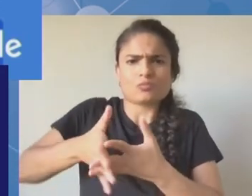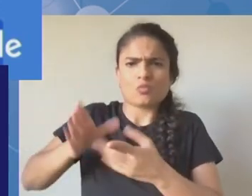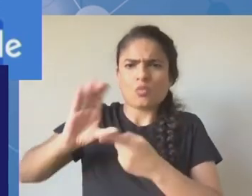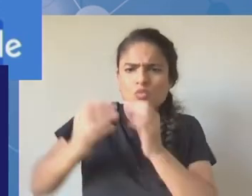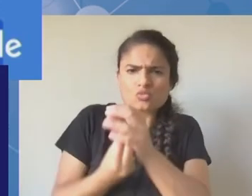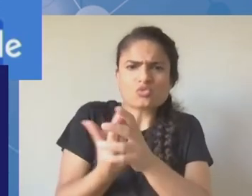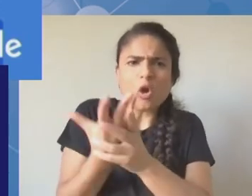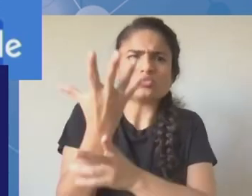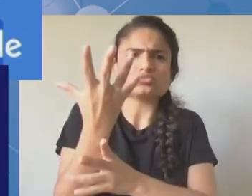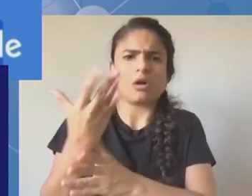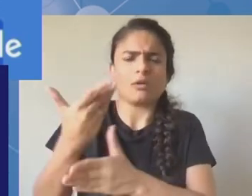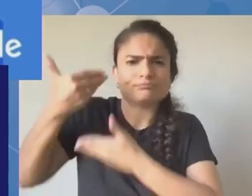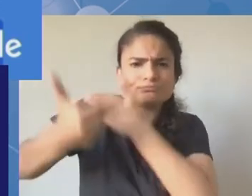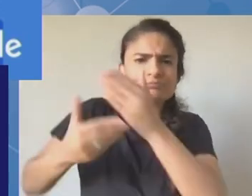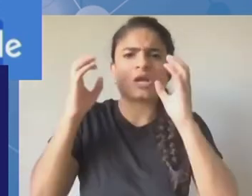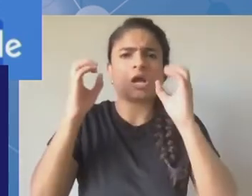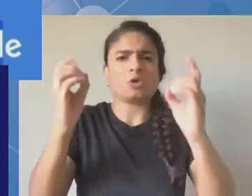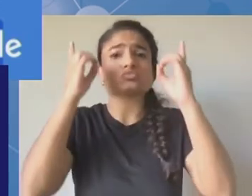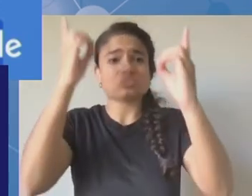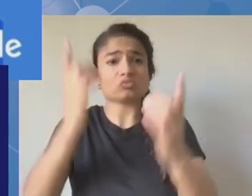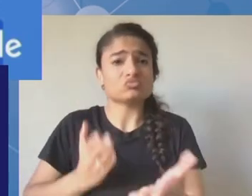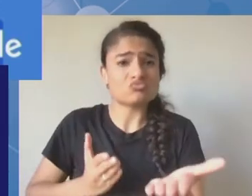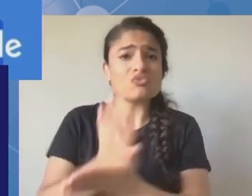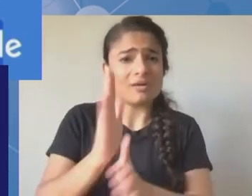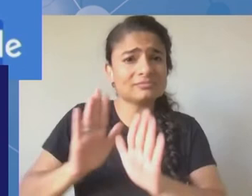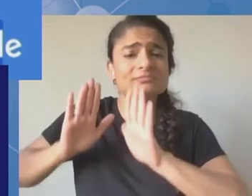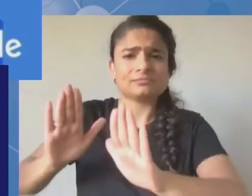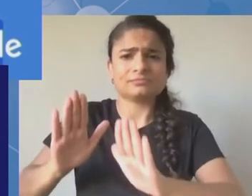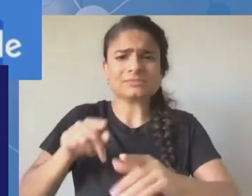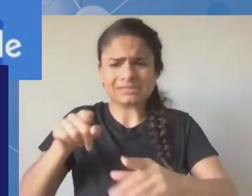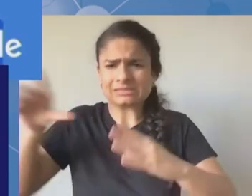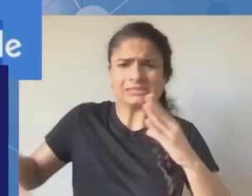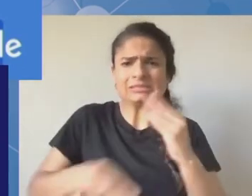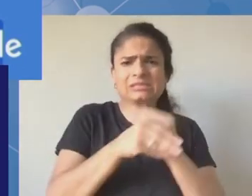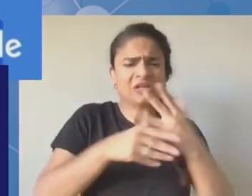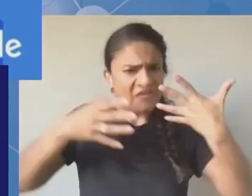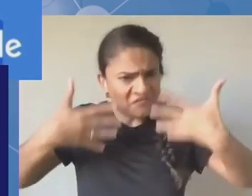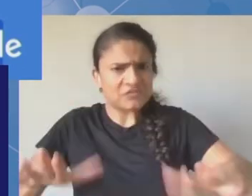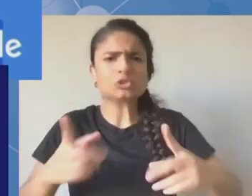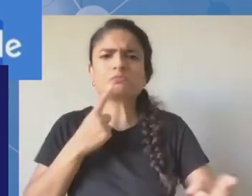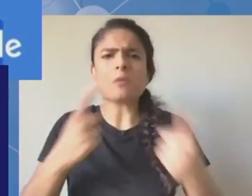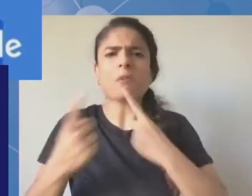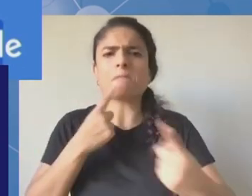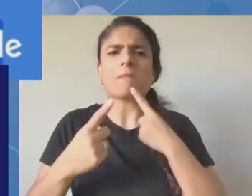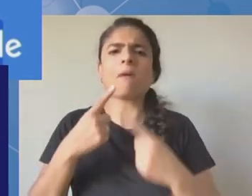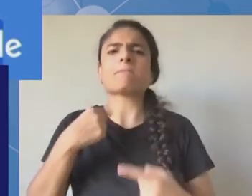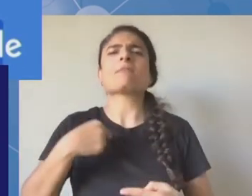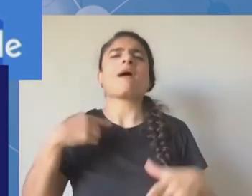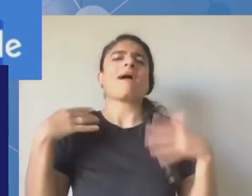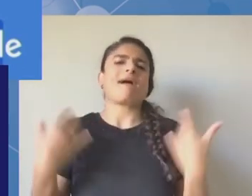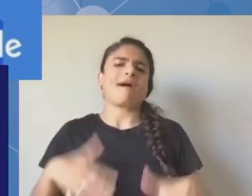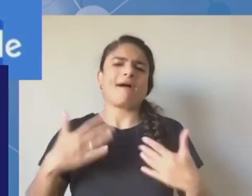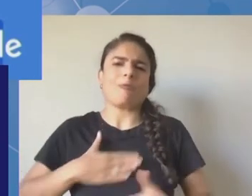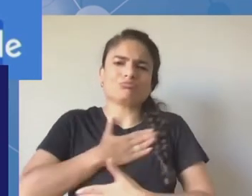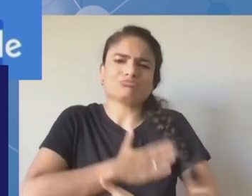experience to engage in participation and engage in debate on what these means and what and what role the youth can play in achieving